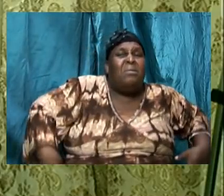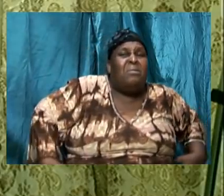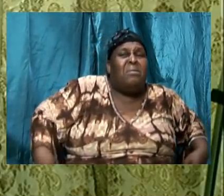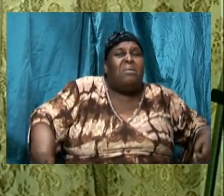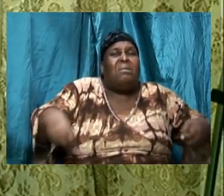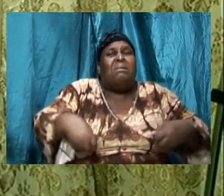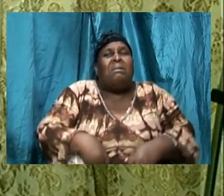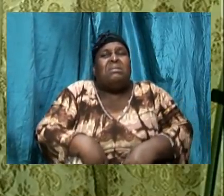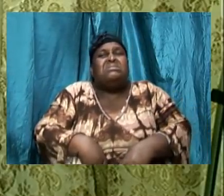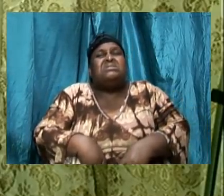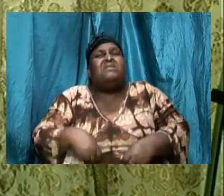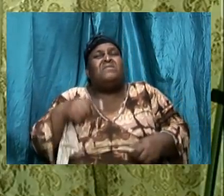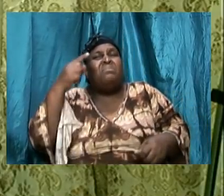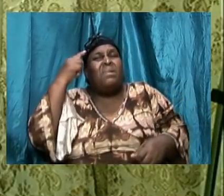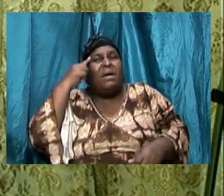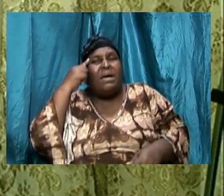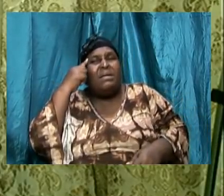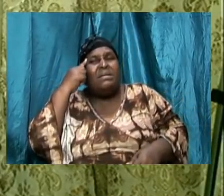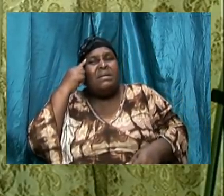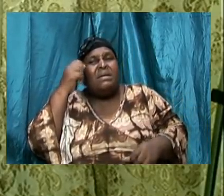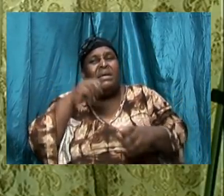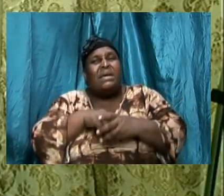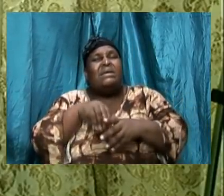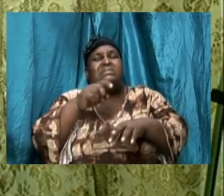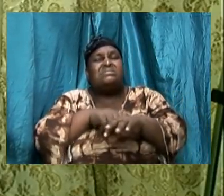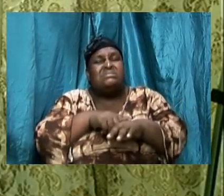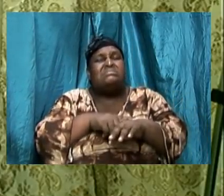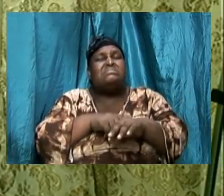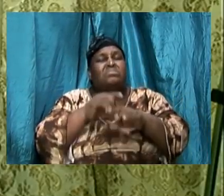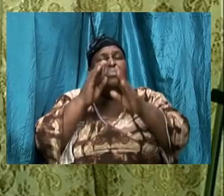athletes in their time and prior